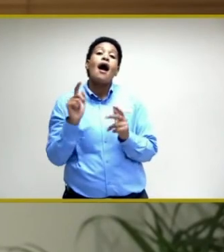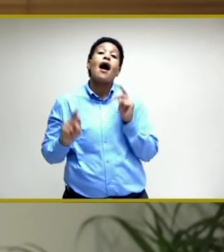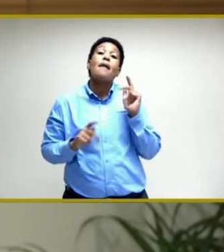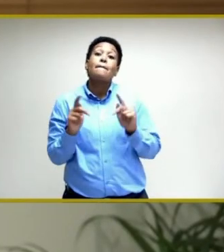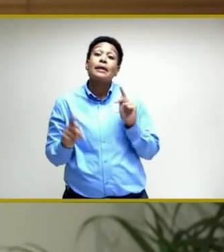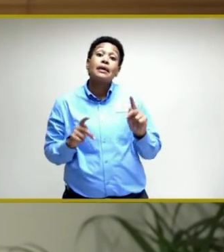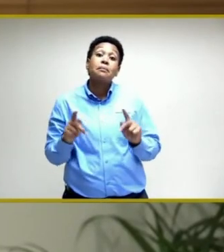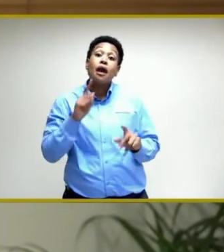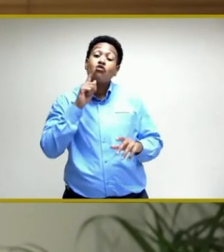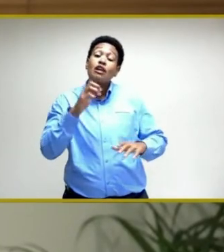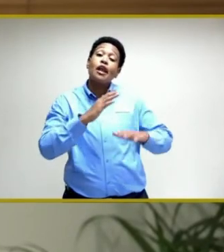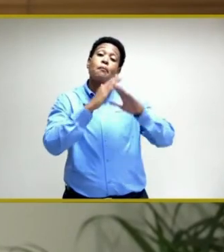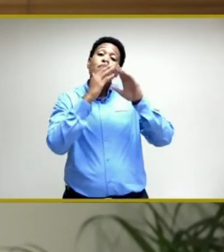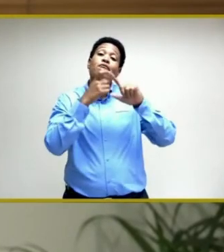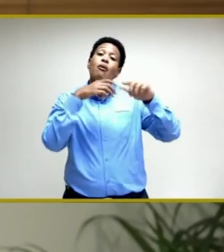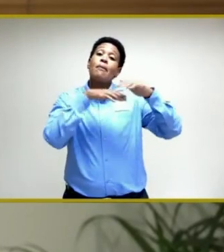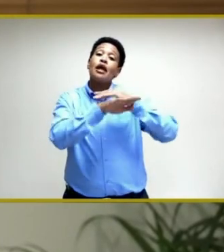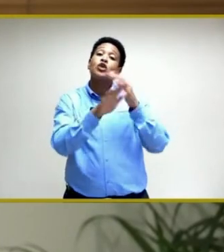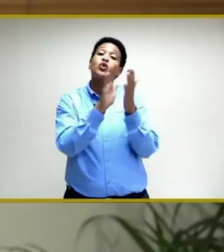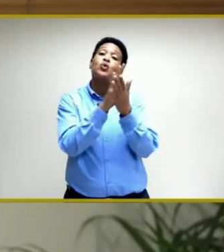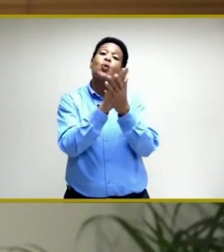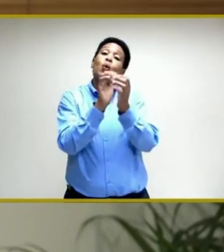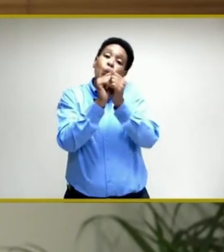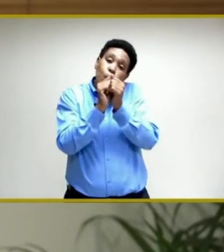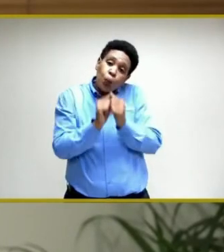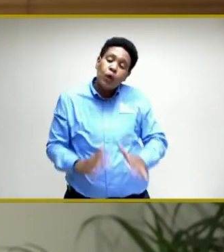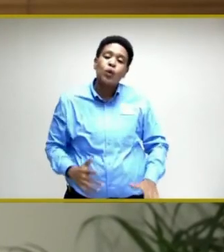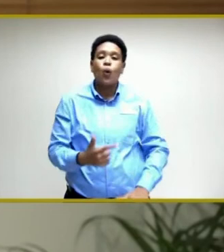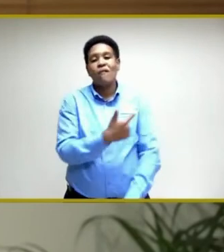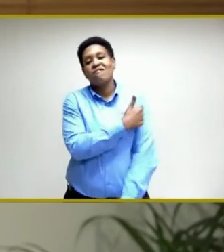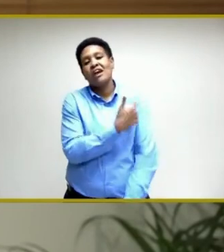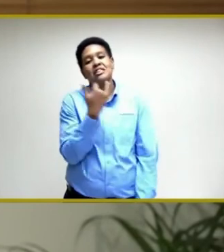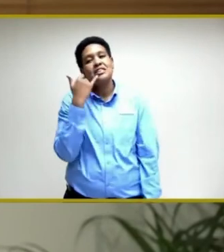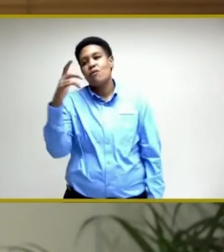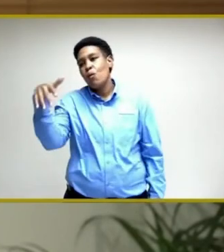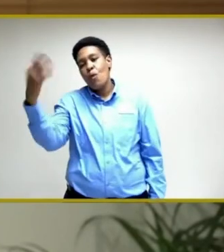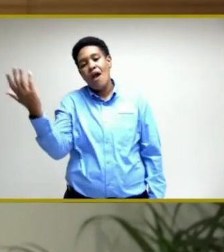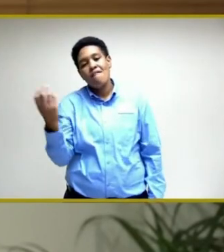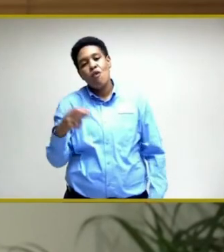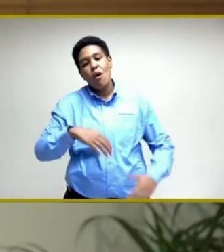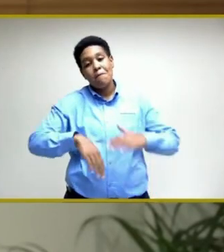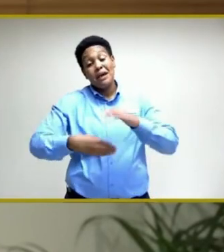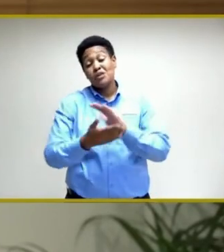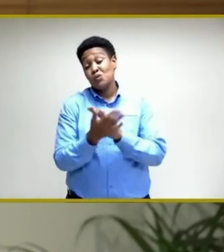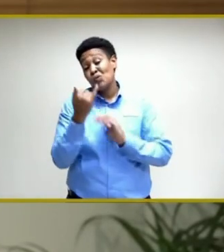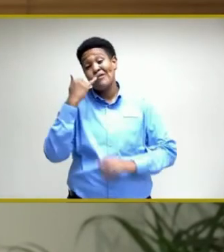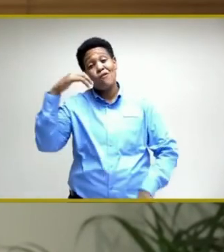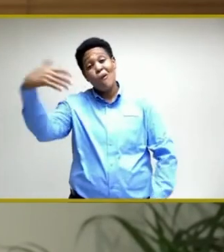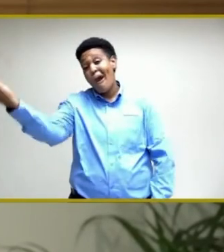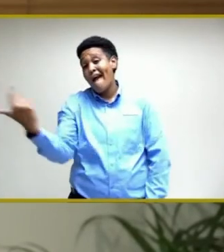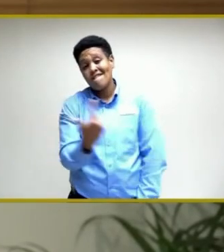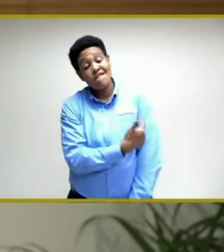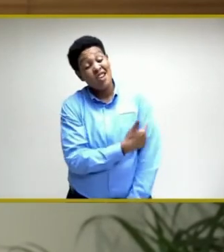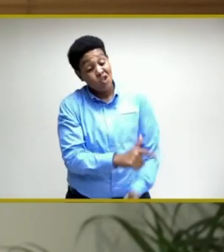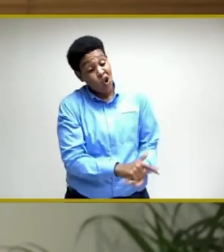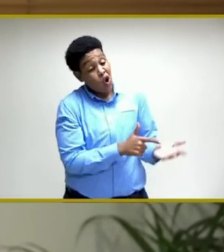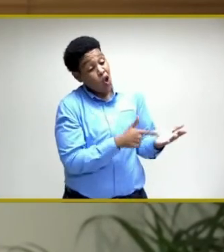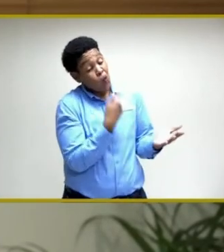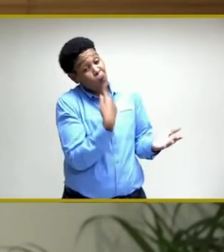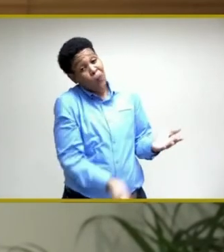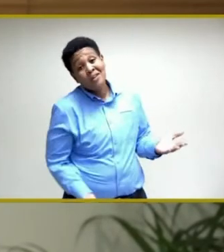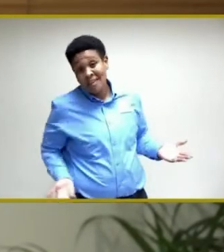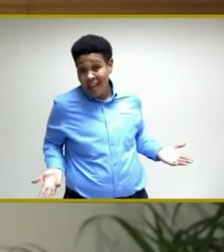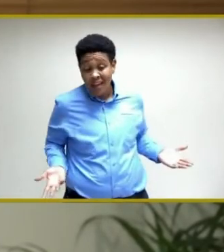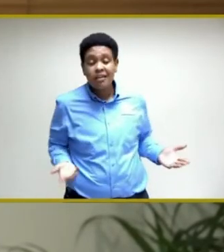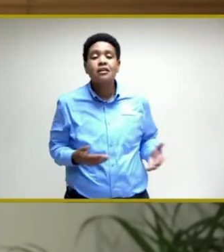are prohibited from entering school, primary school, if they're, or basic school for that matter, if they're not inoculated.